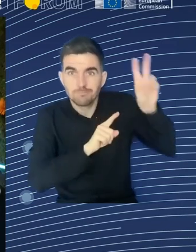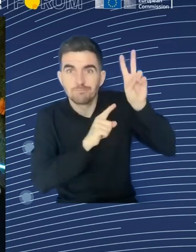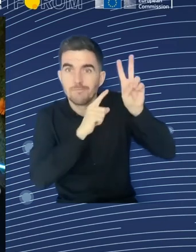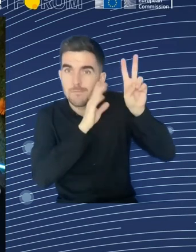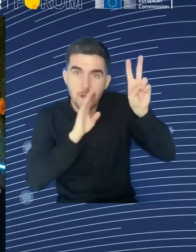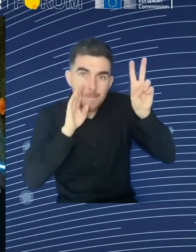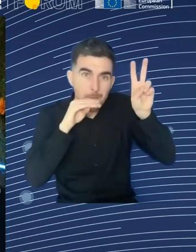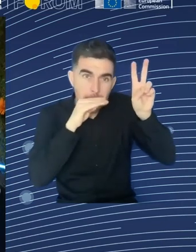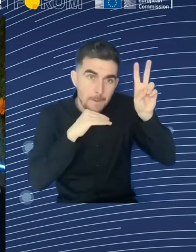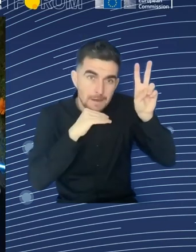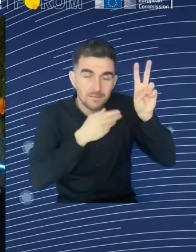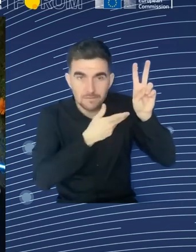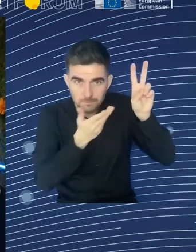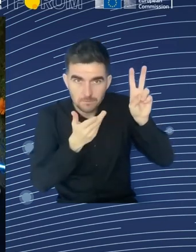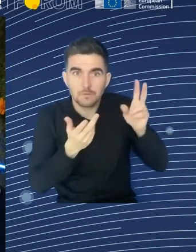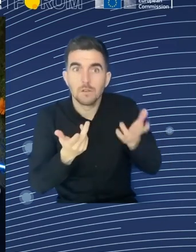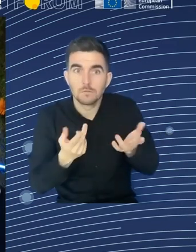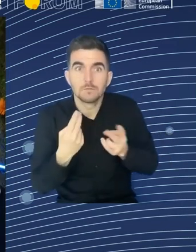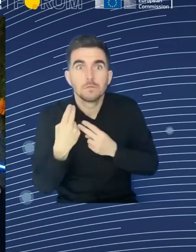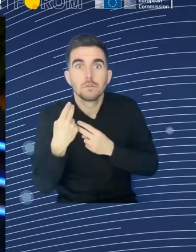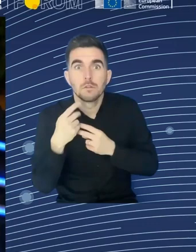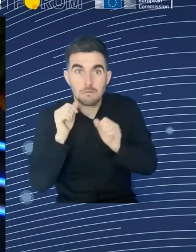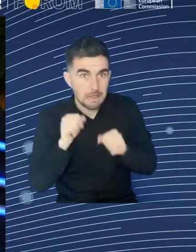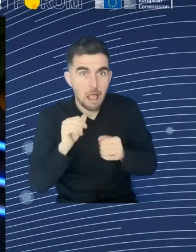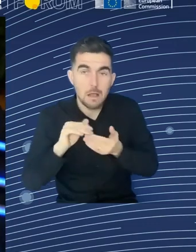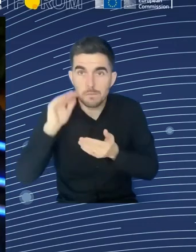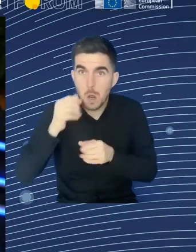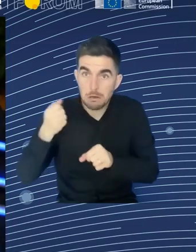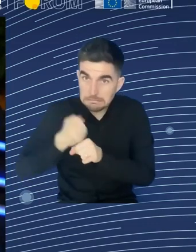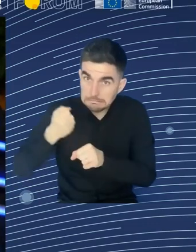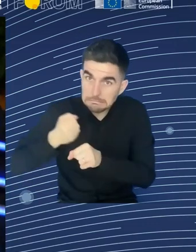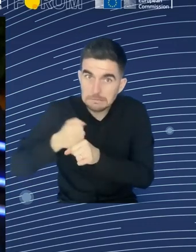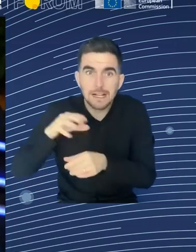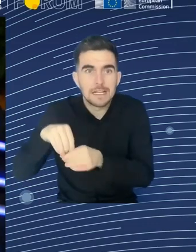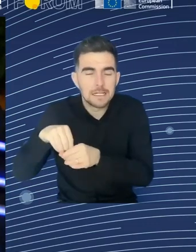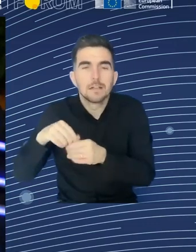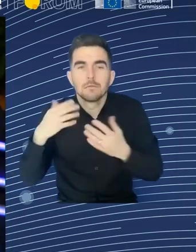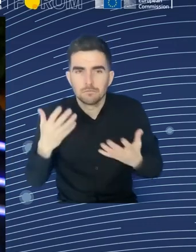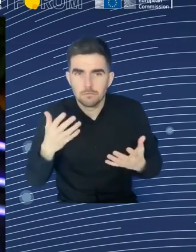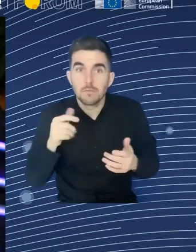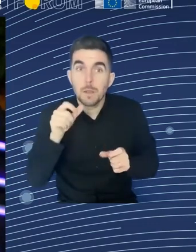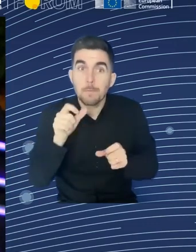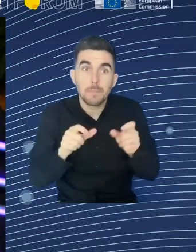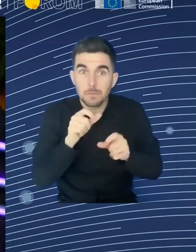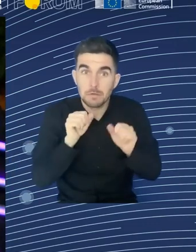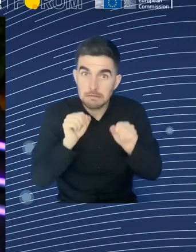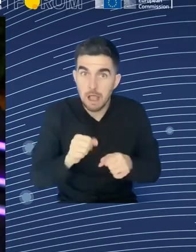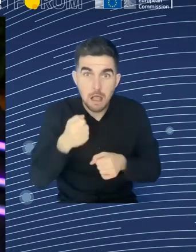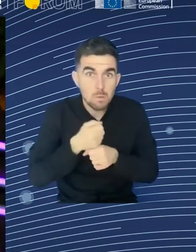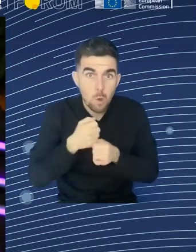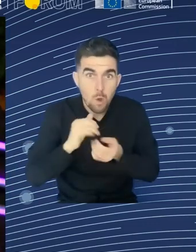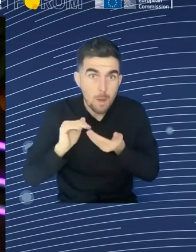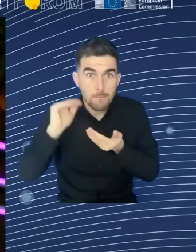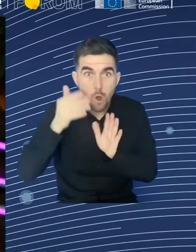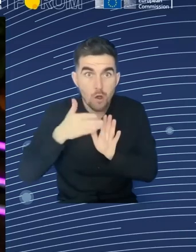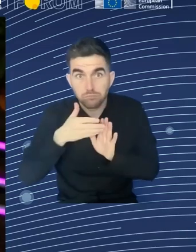their benefits later. So this is another thing which is important. know, how to prolong working lives, how to postpone effective